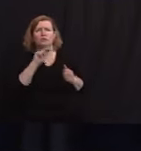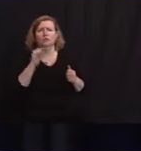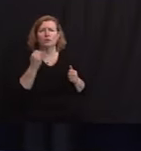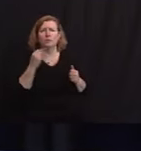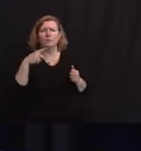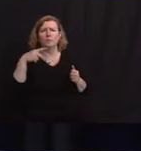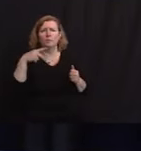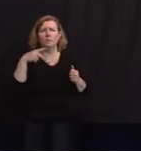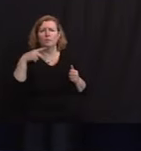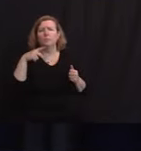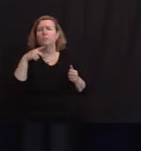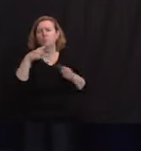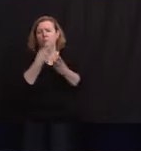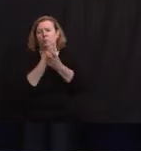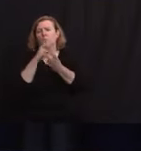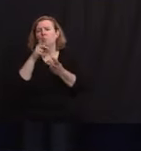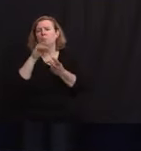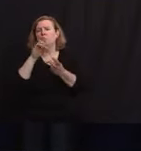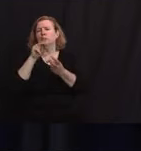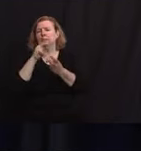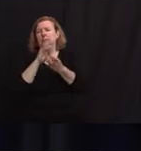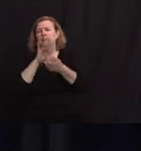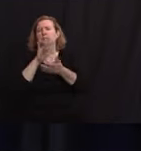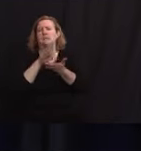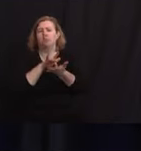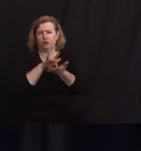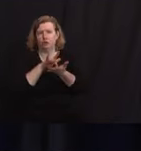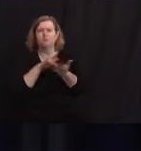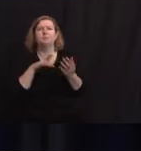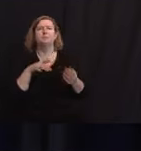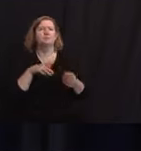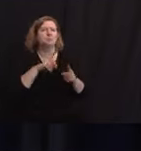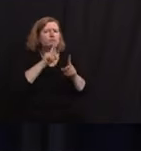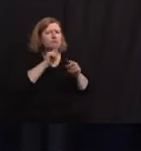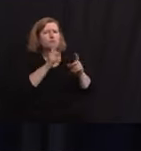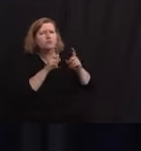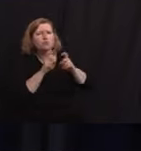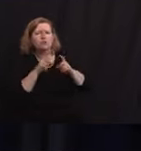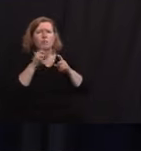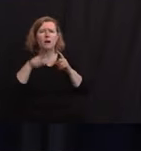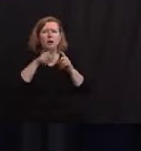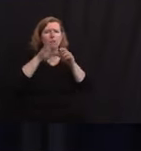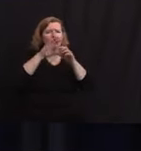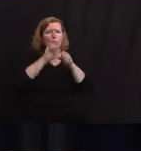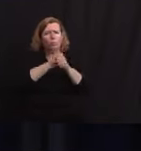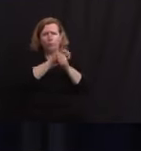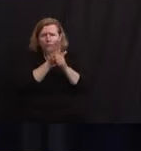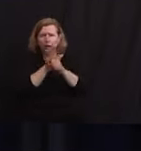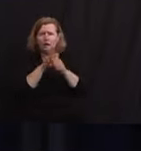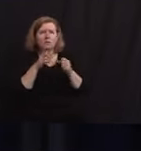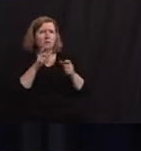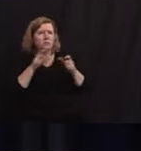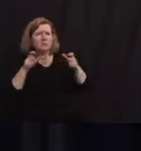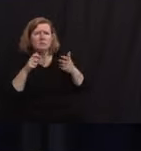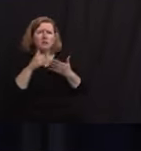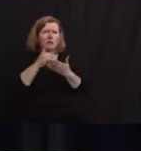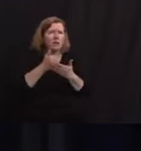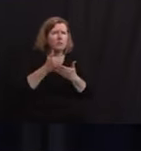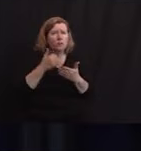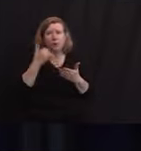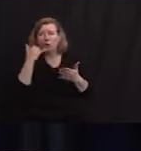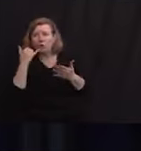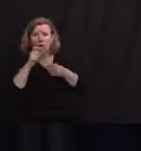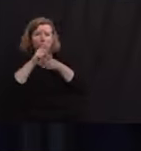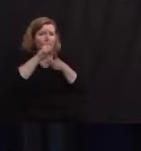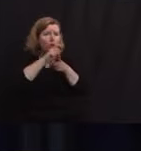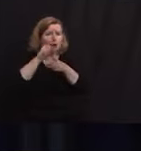about the COVID-19 health emergency. Trained health care professionals at the call center have been available to the public since January of